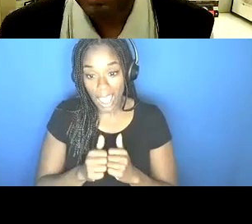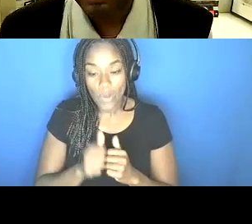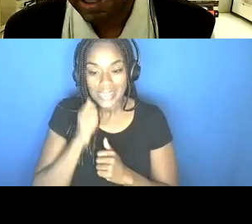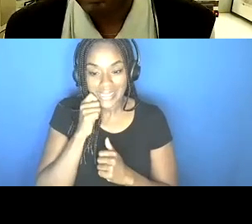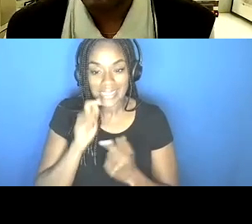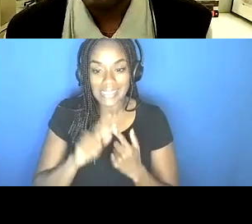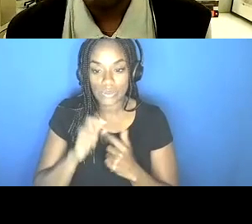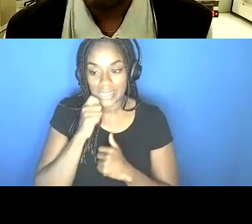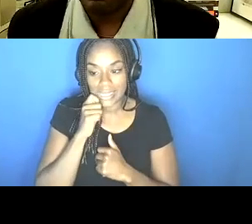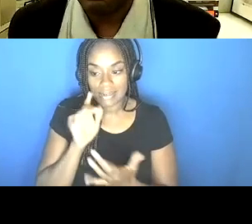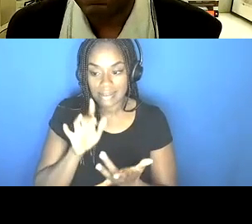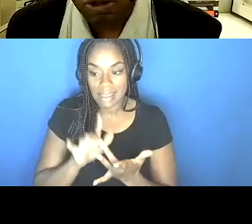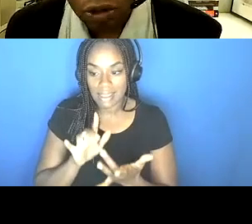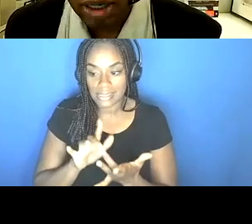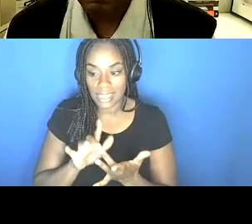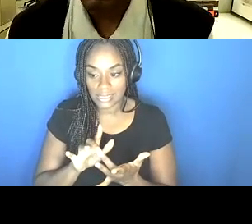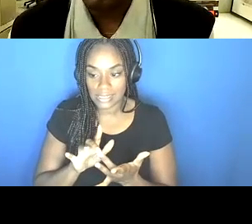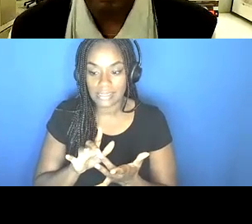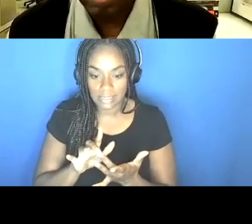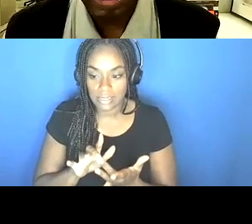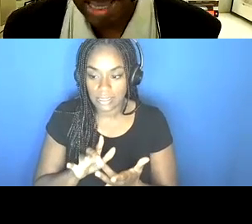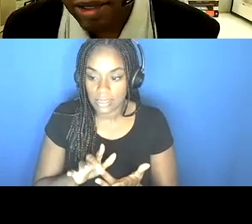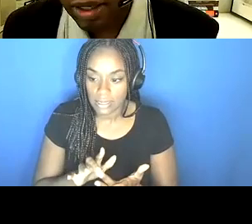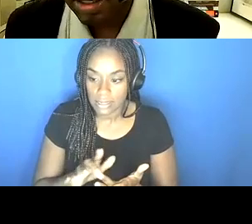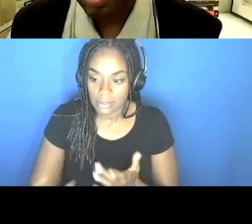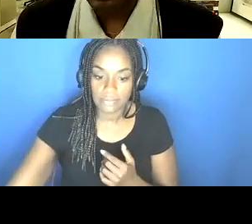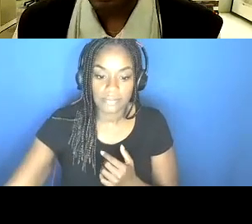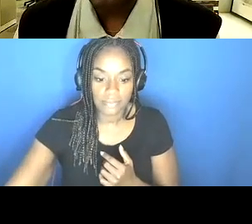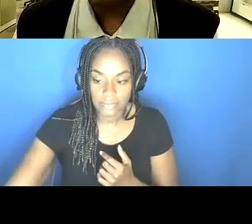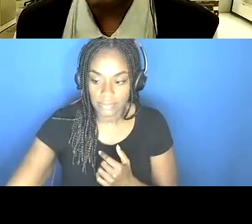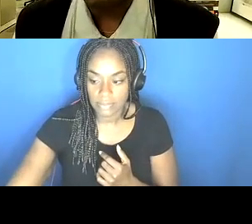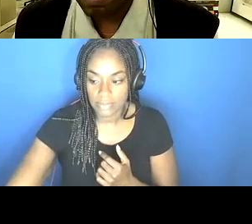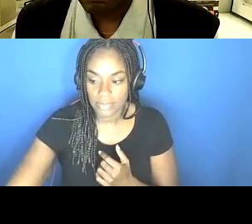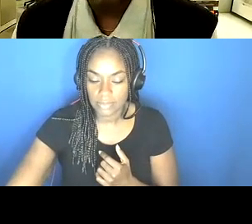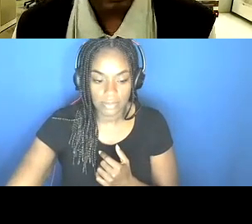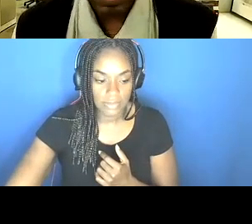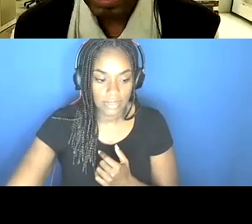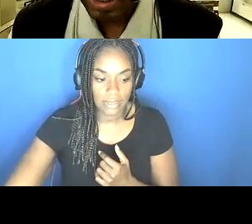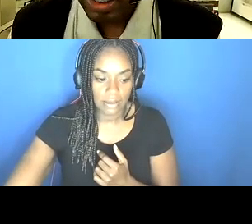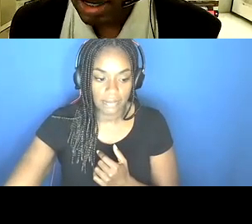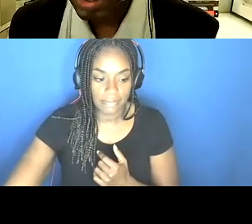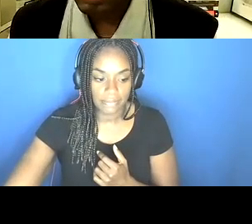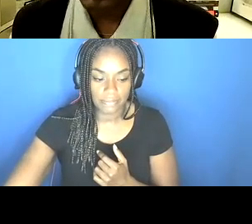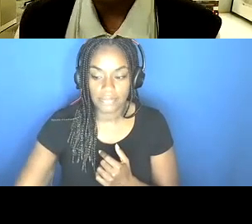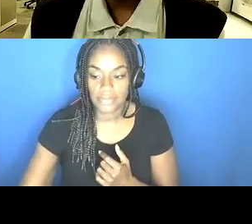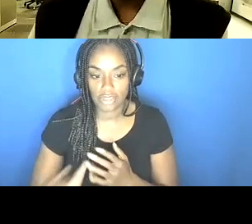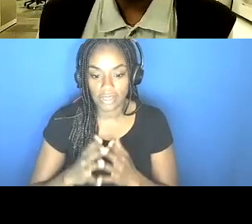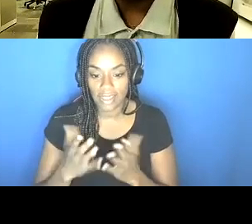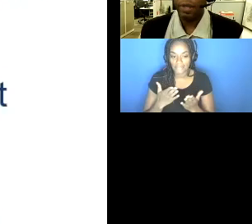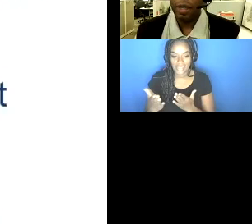different activities, um, and social customs that humans engage in that, um, involve skin to skin contact.